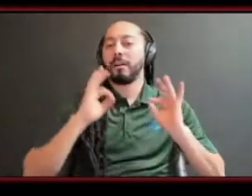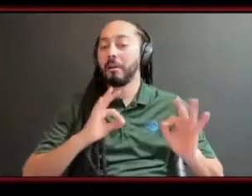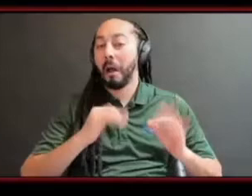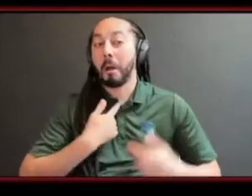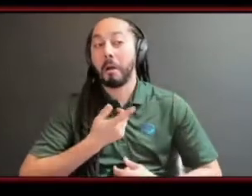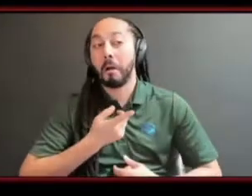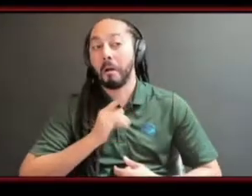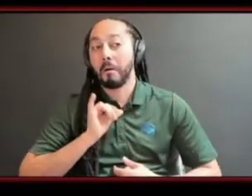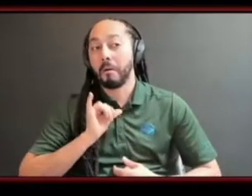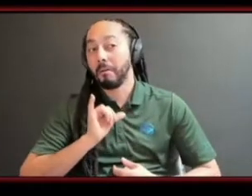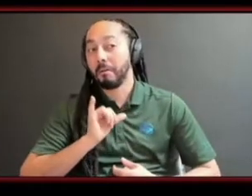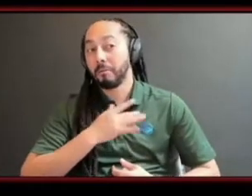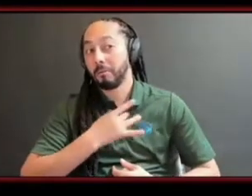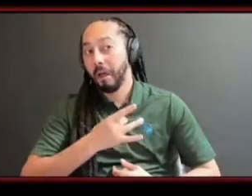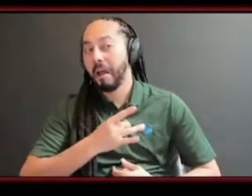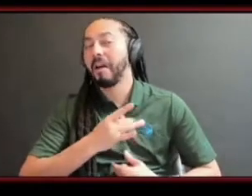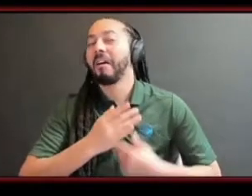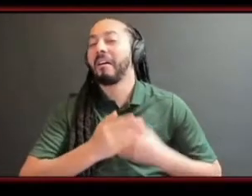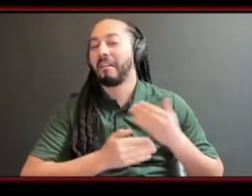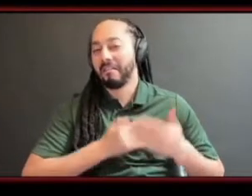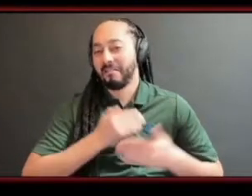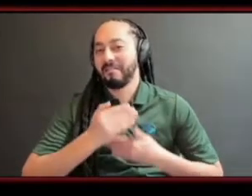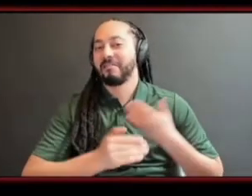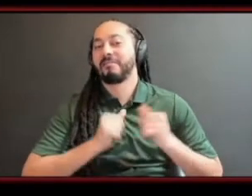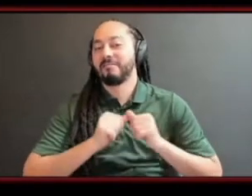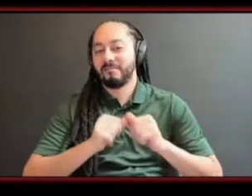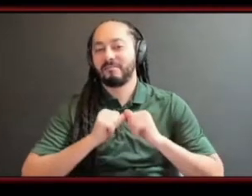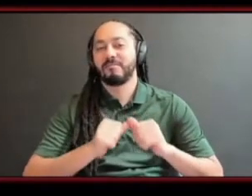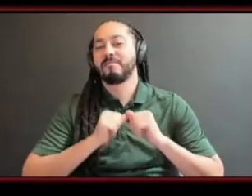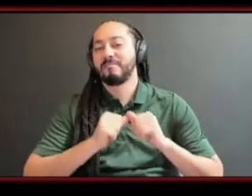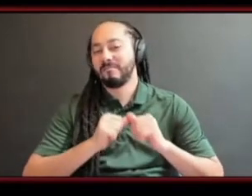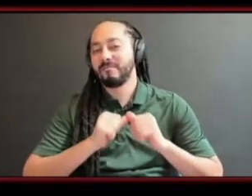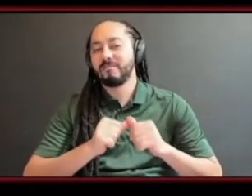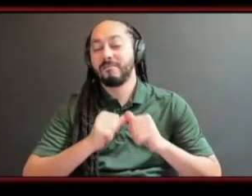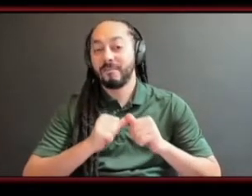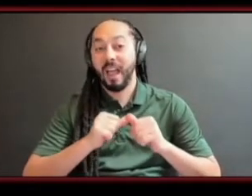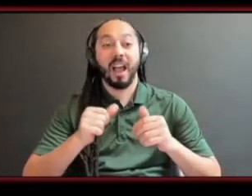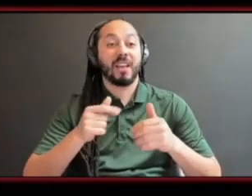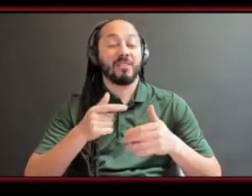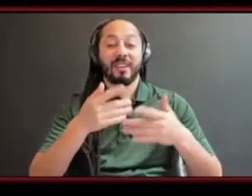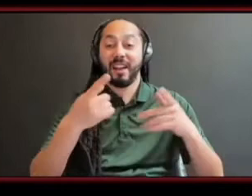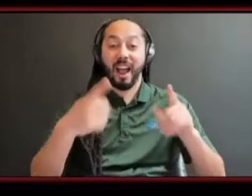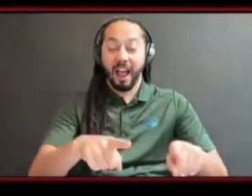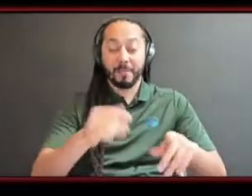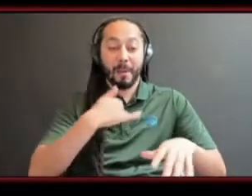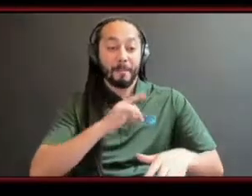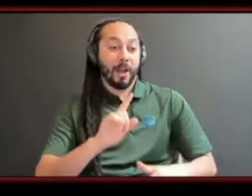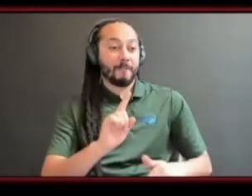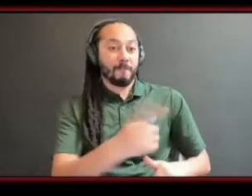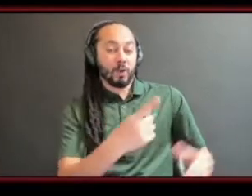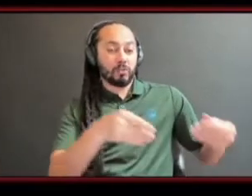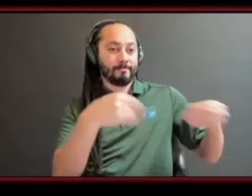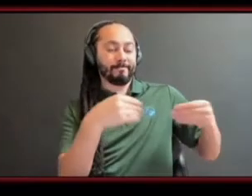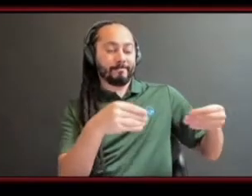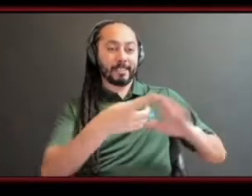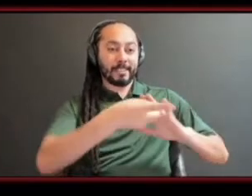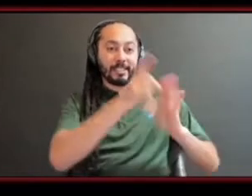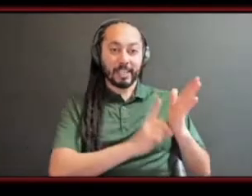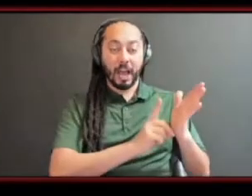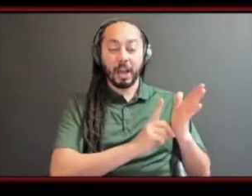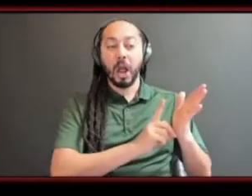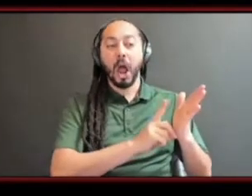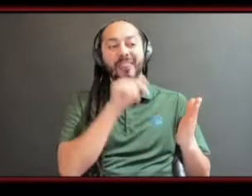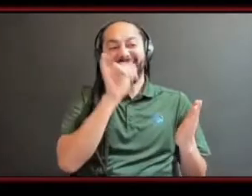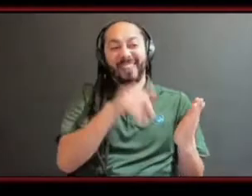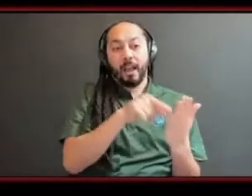so i kept kept at it kept at it and then from the first initial design i i spun it off to new designs i kept